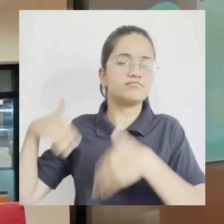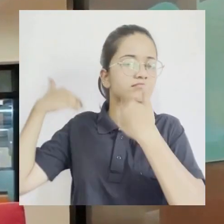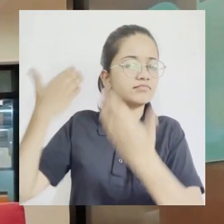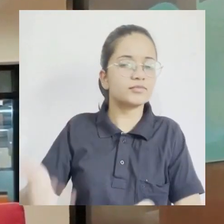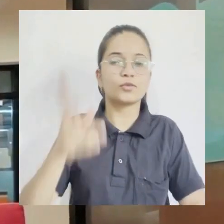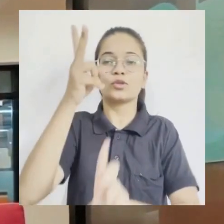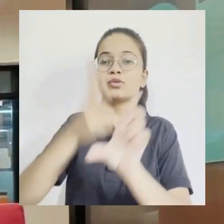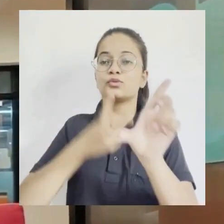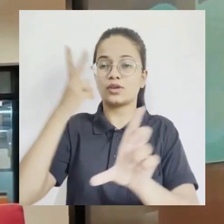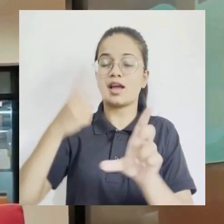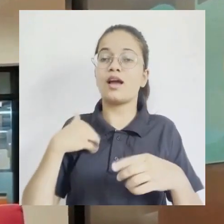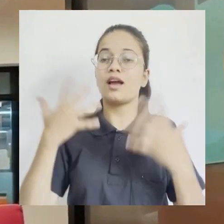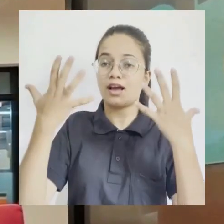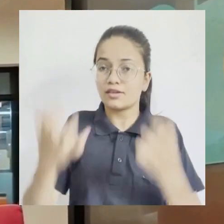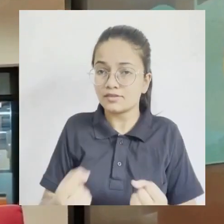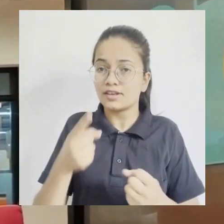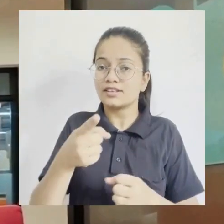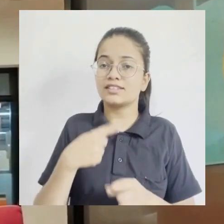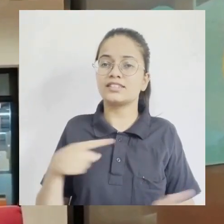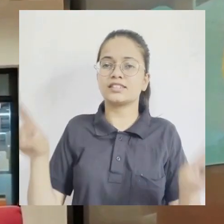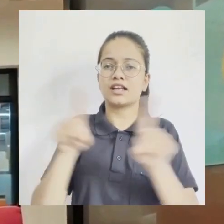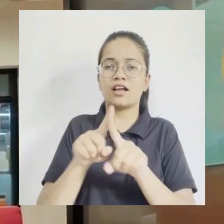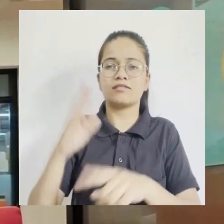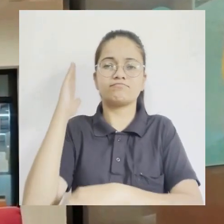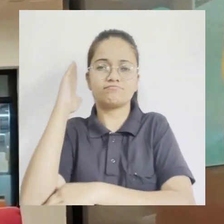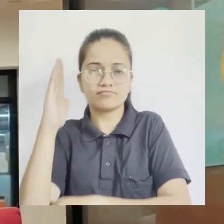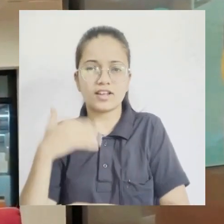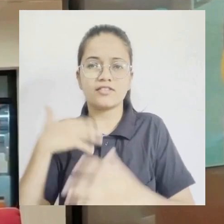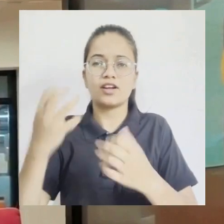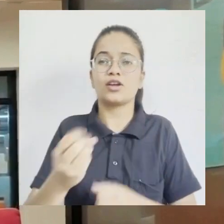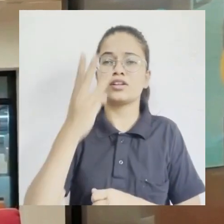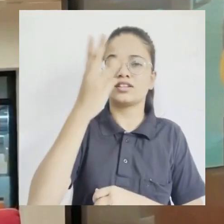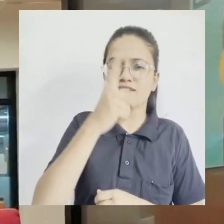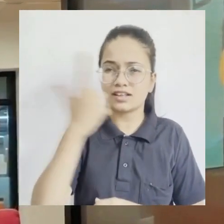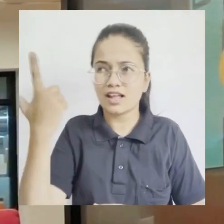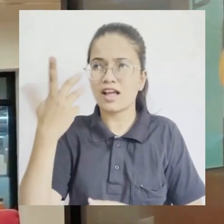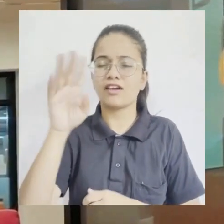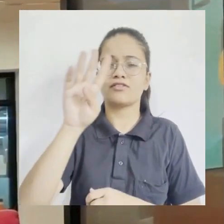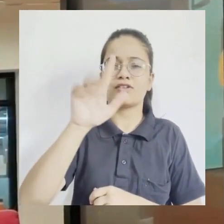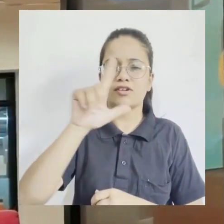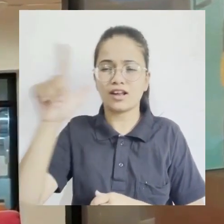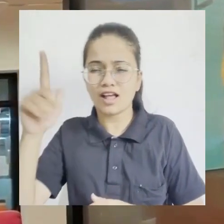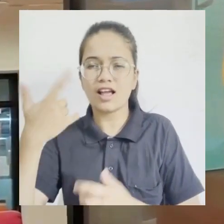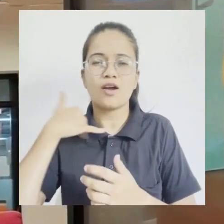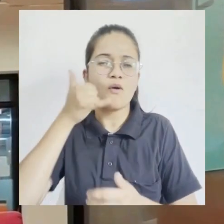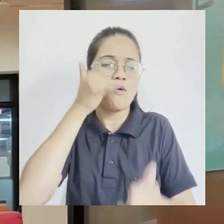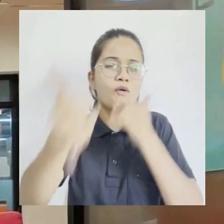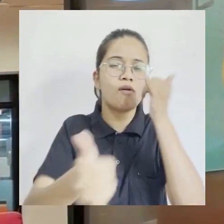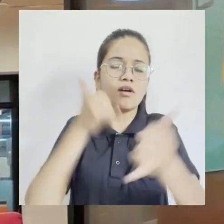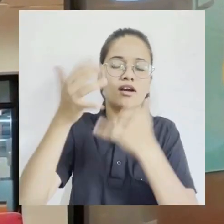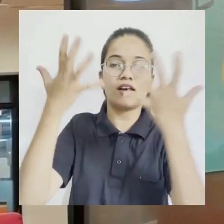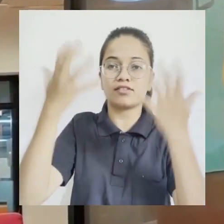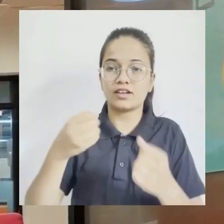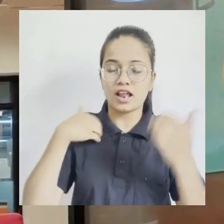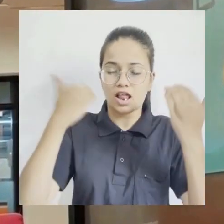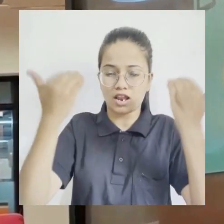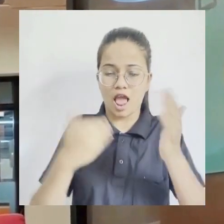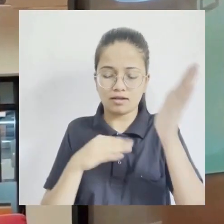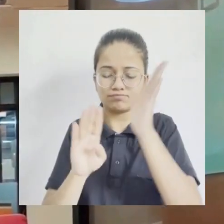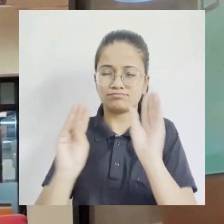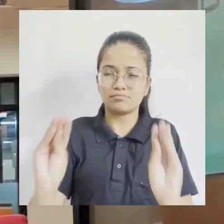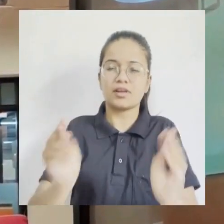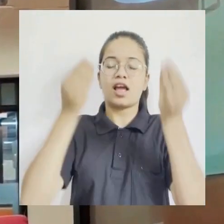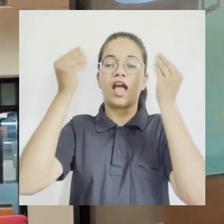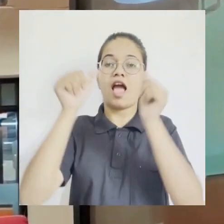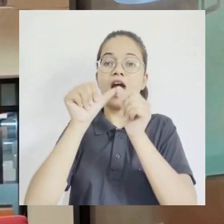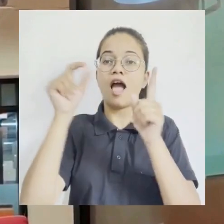now and we've literally hosted three lakh, four lakh calls. So what we've done is to come up with this new and